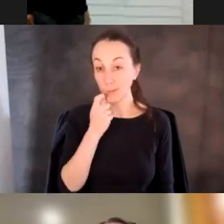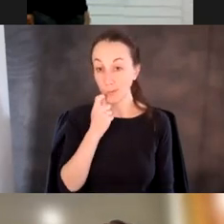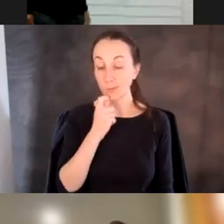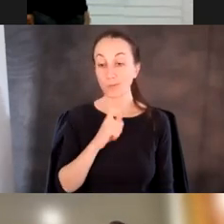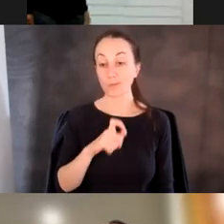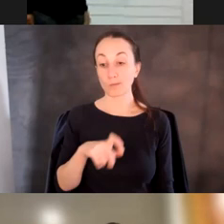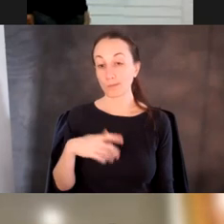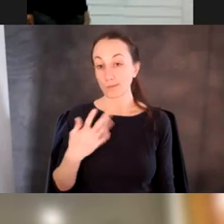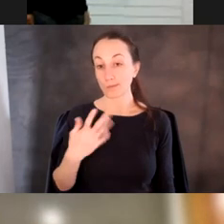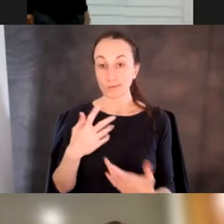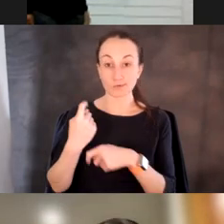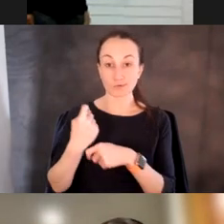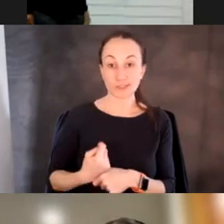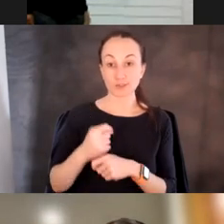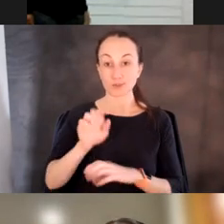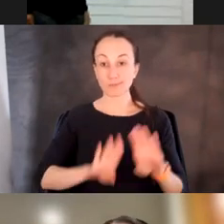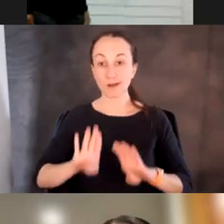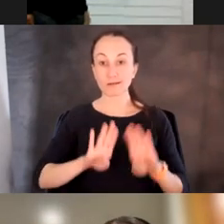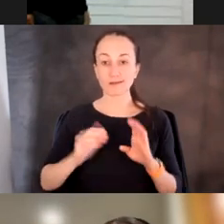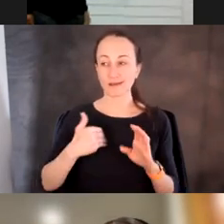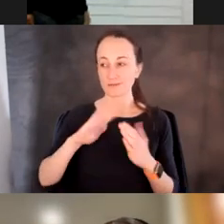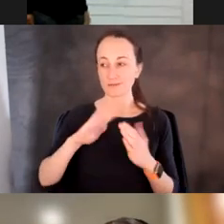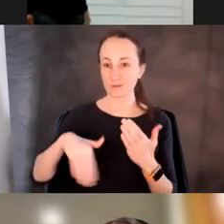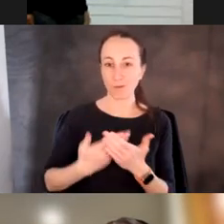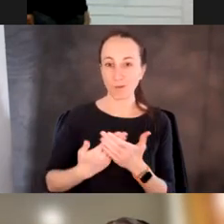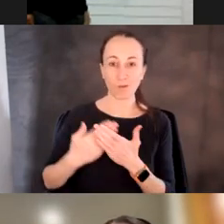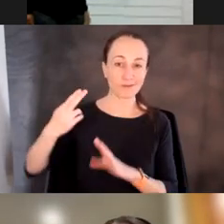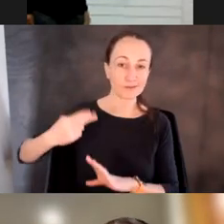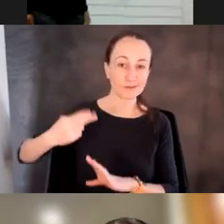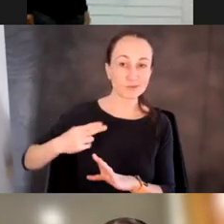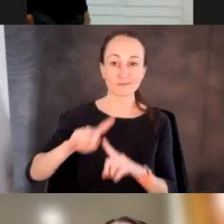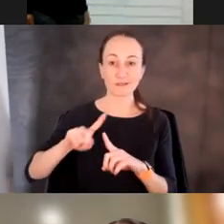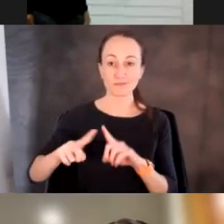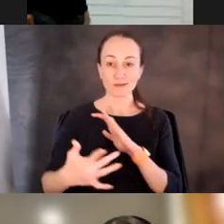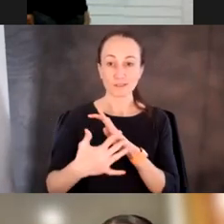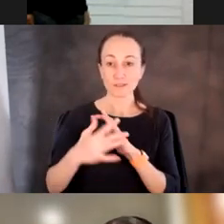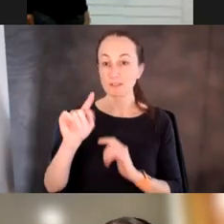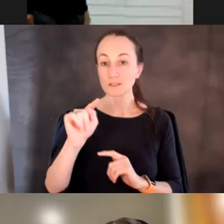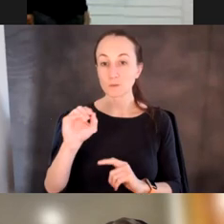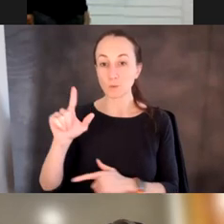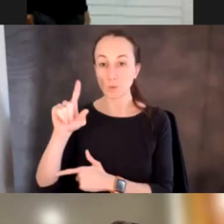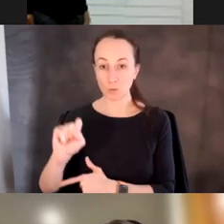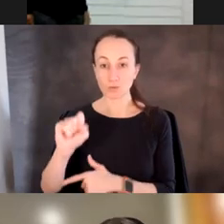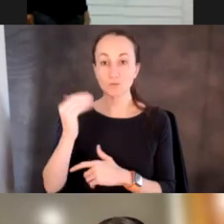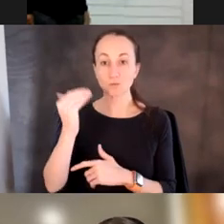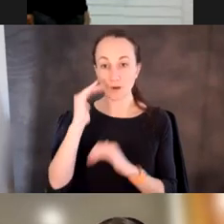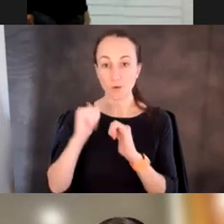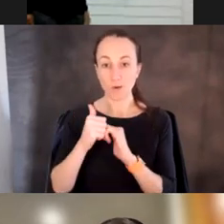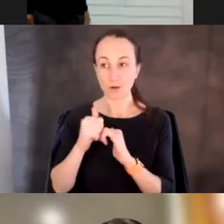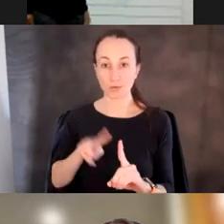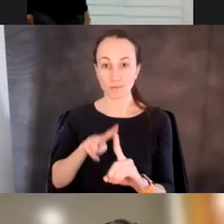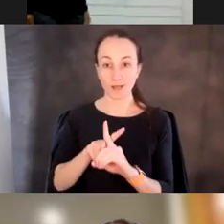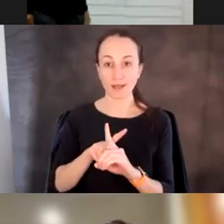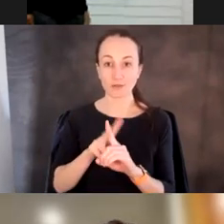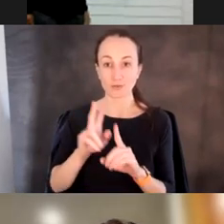you know, biology has this whole tradition of tools that we know how to use, we know how to apply to phylogenetic trees.